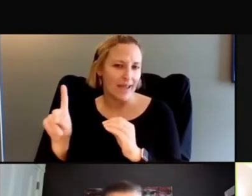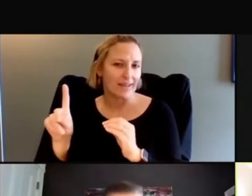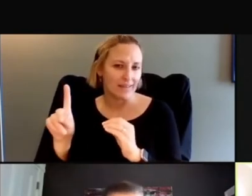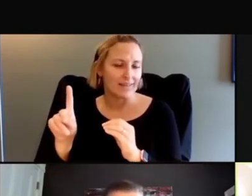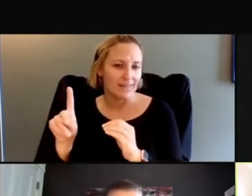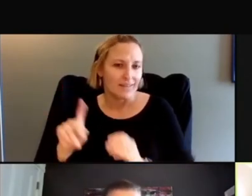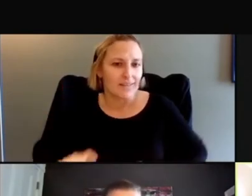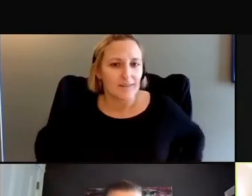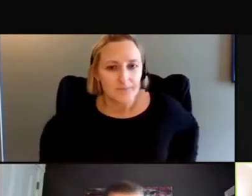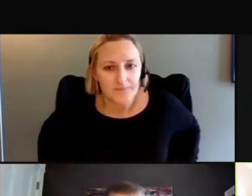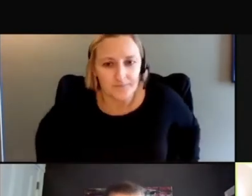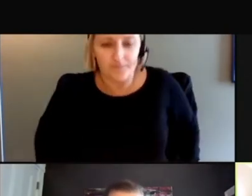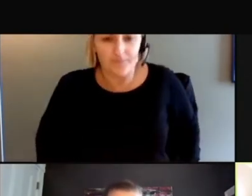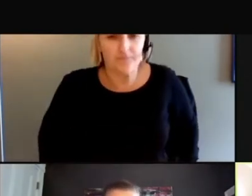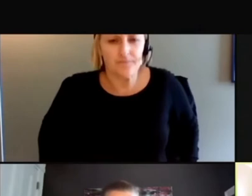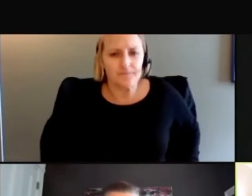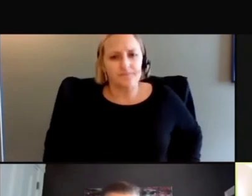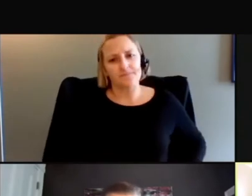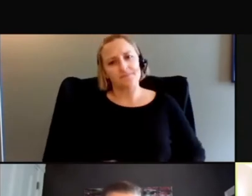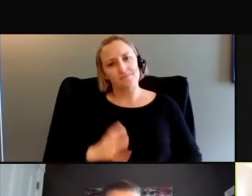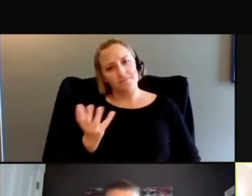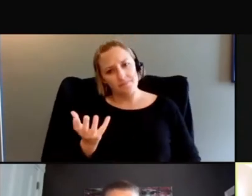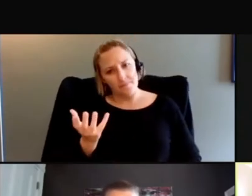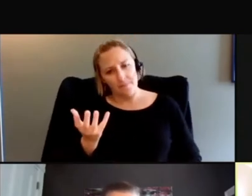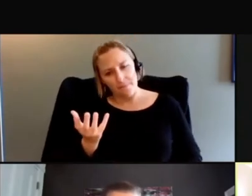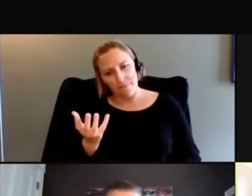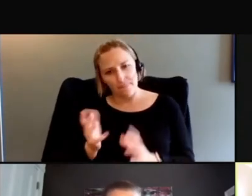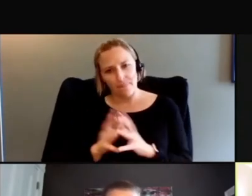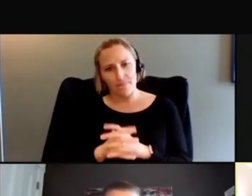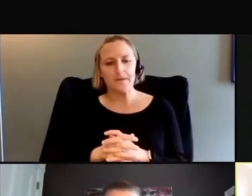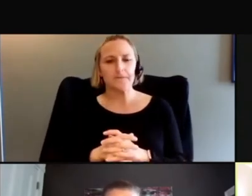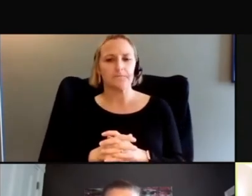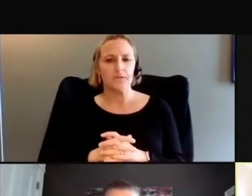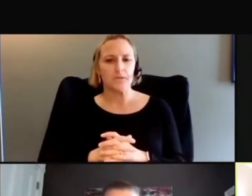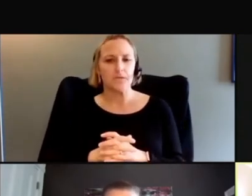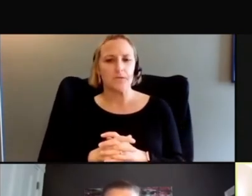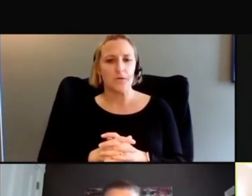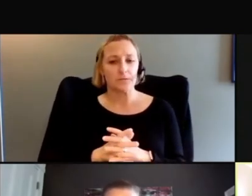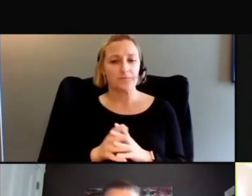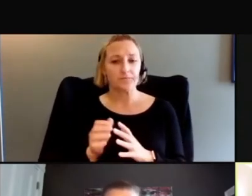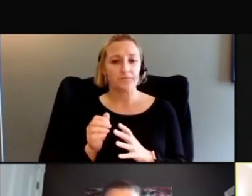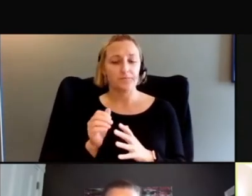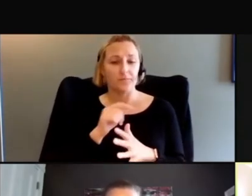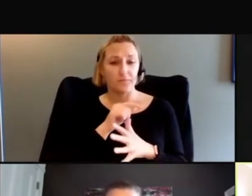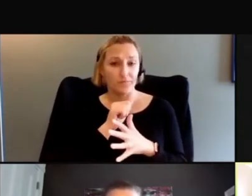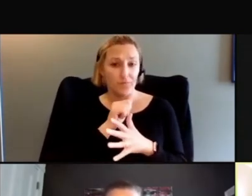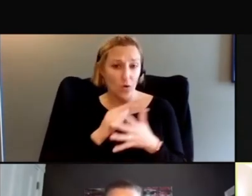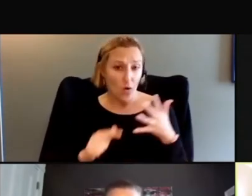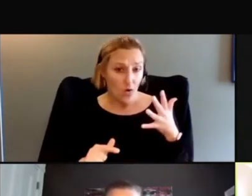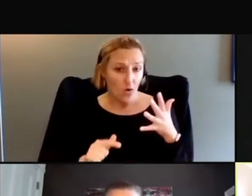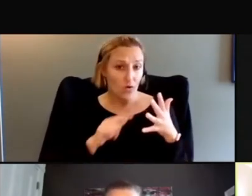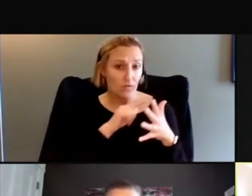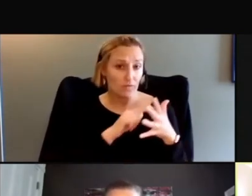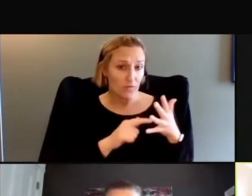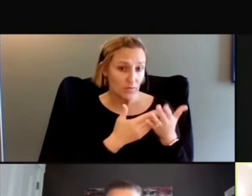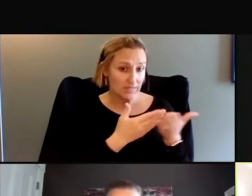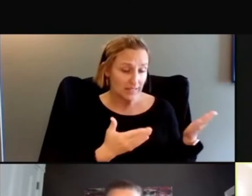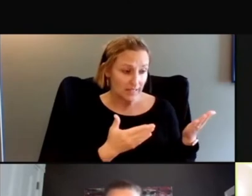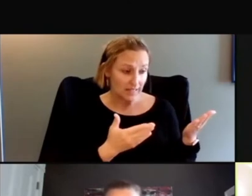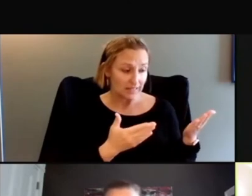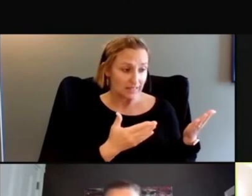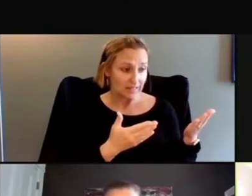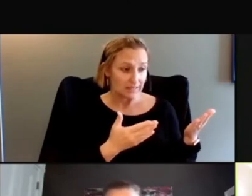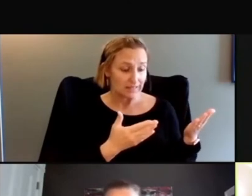So how can we take all of these things and how can we improve communication with